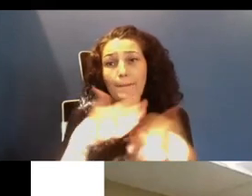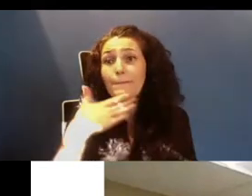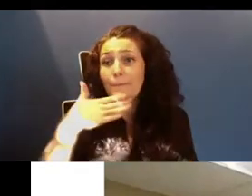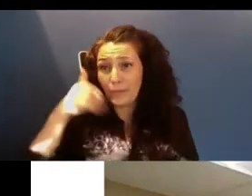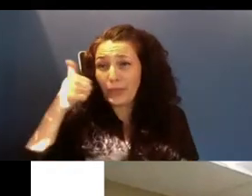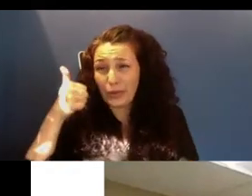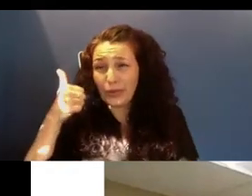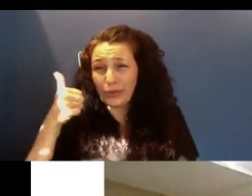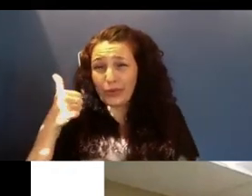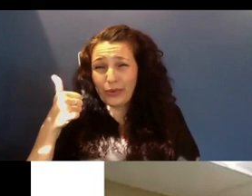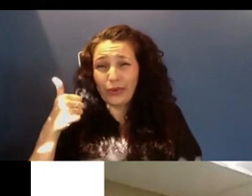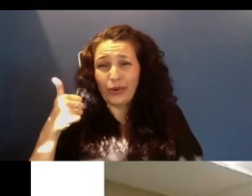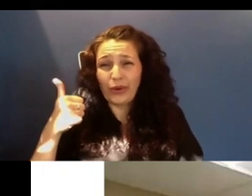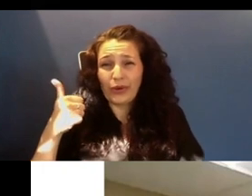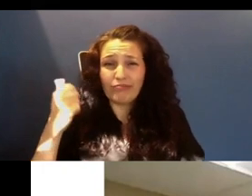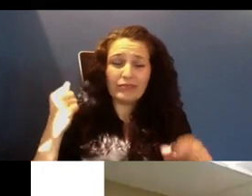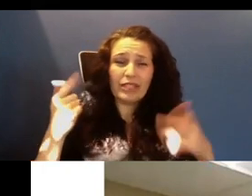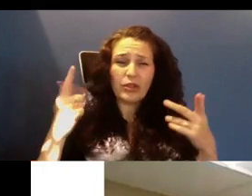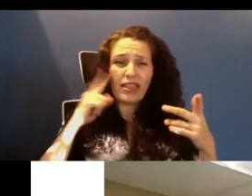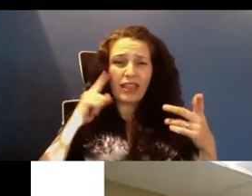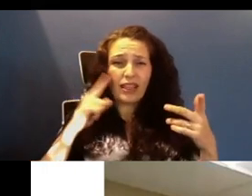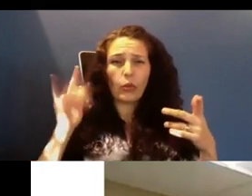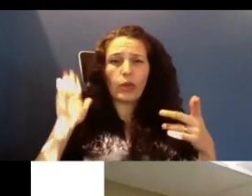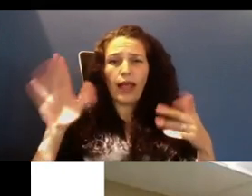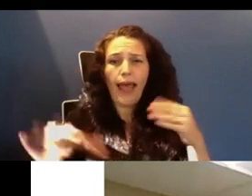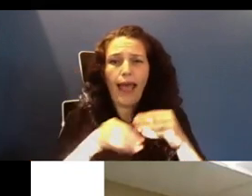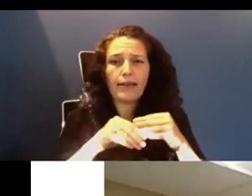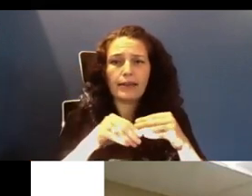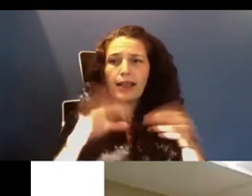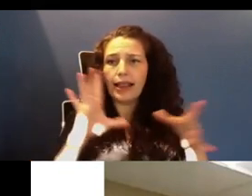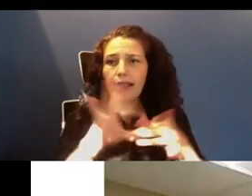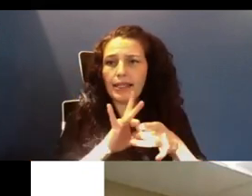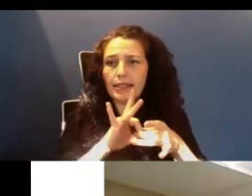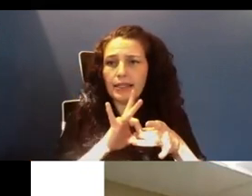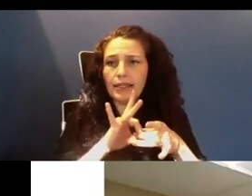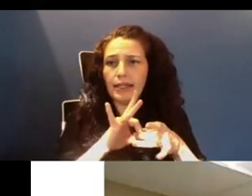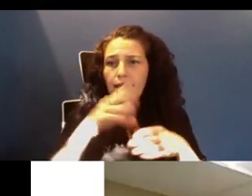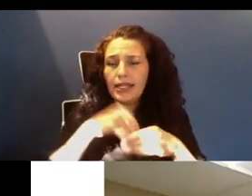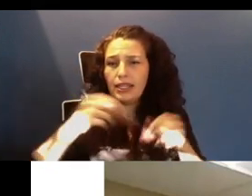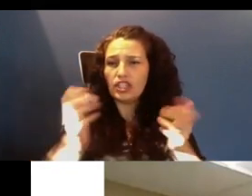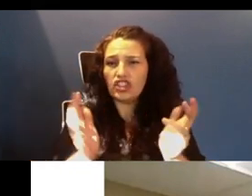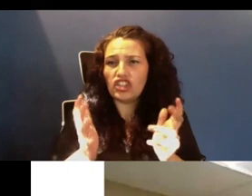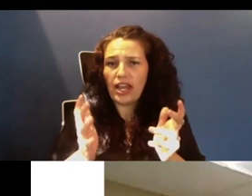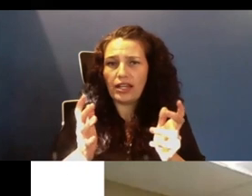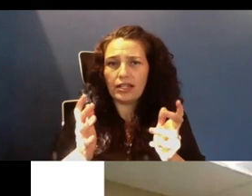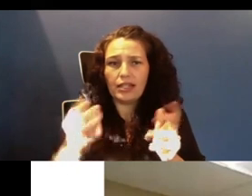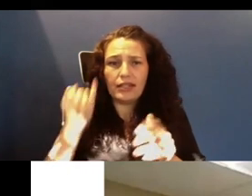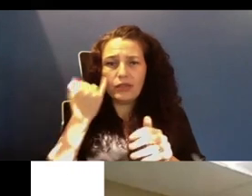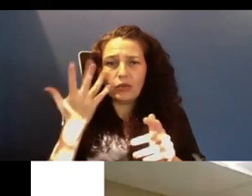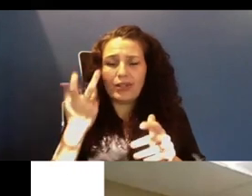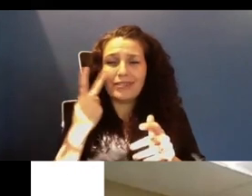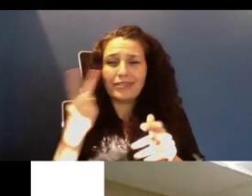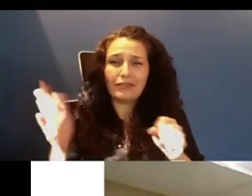of doing now. And I think we're going to put the link in the chat. But if you want to see the whole episode on brain machine interfaces, the